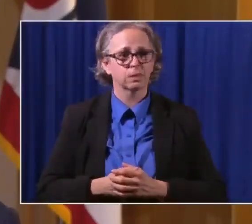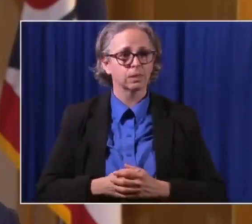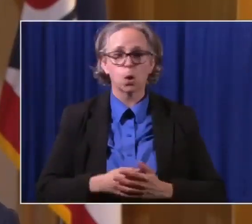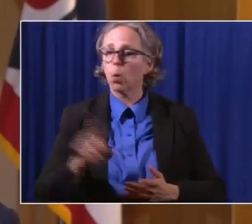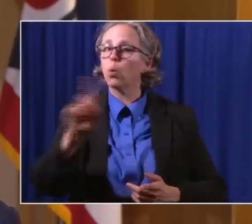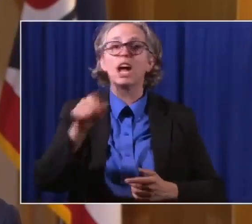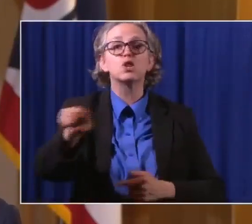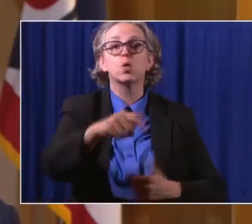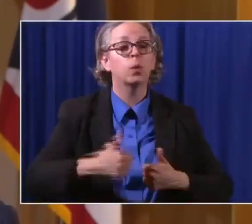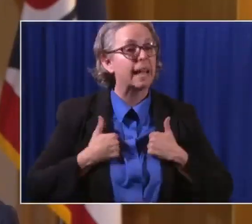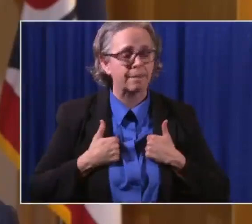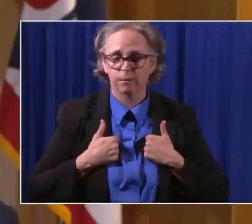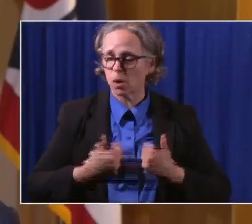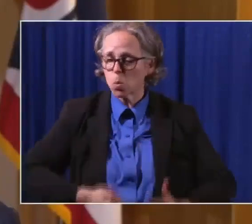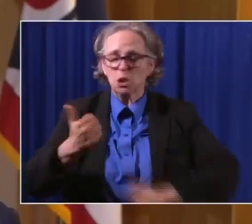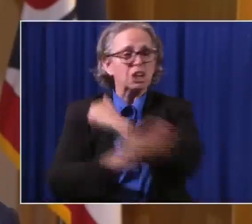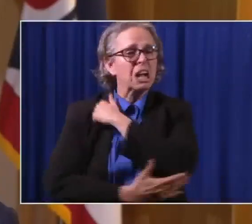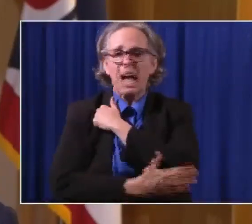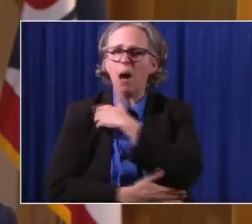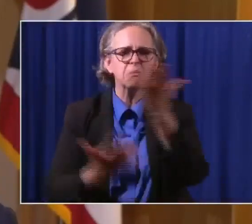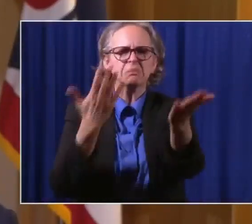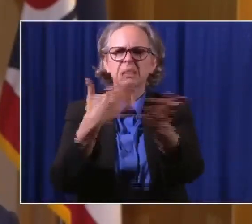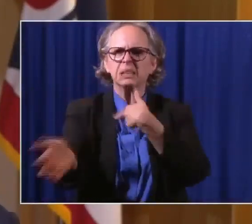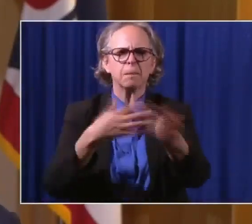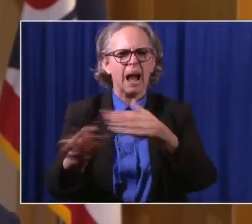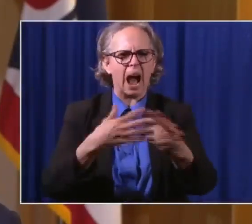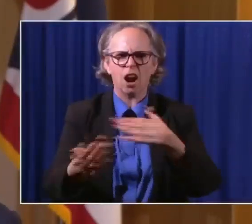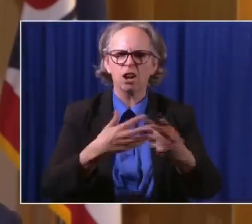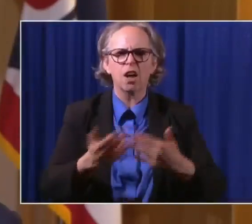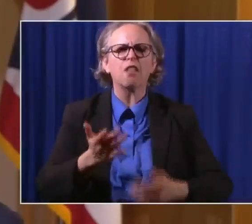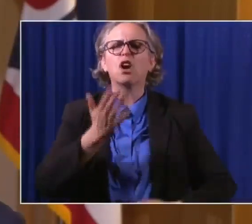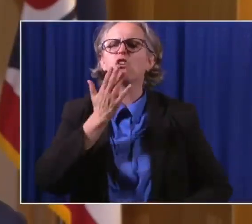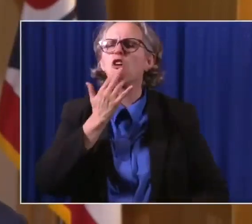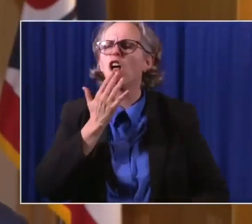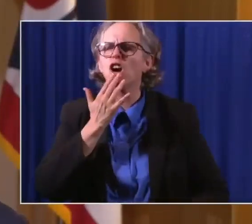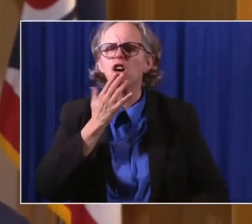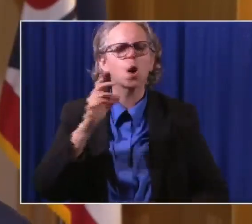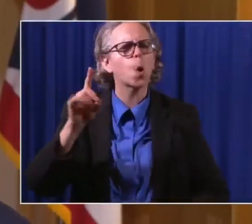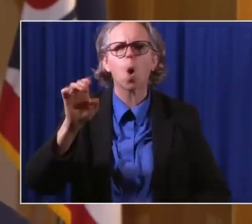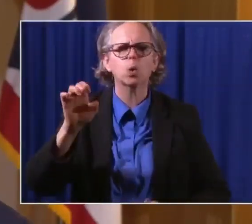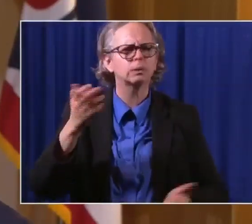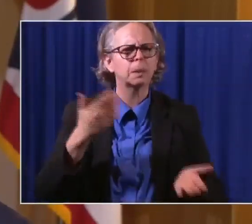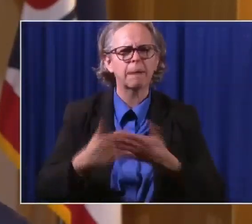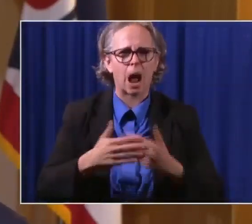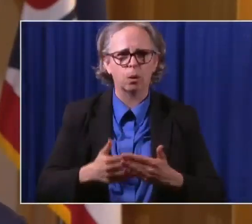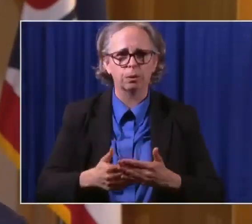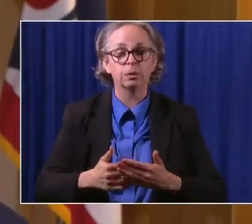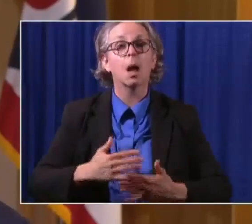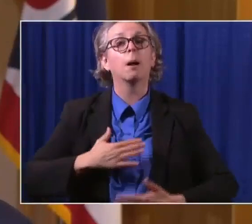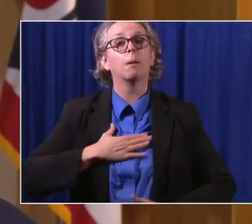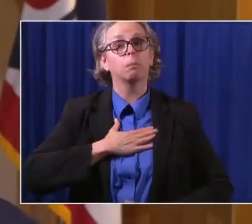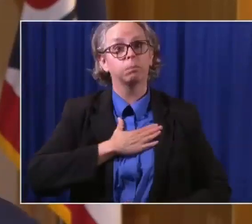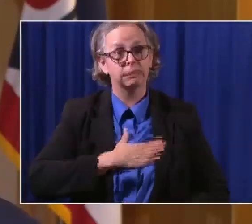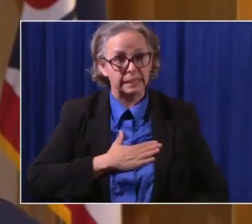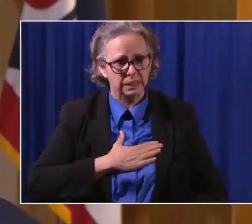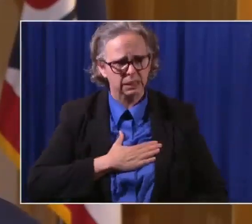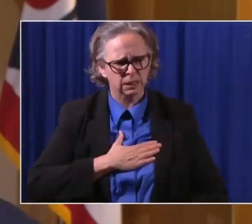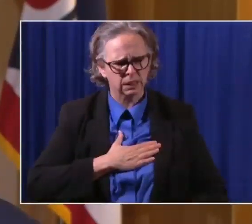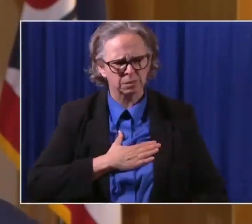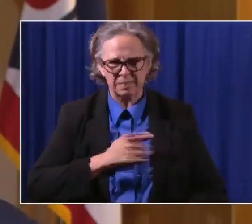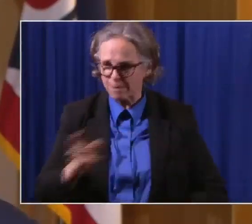whatever county, whatever the alert color of your county, to wear a mask every time you go out